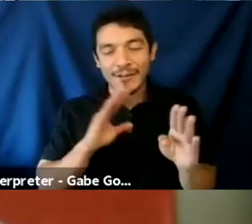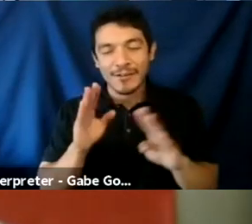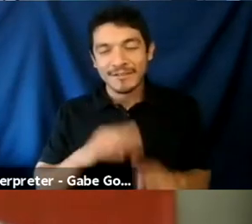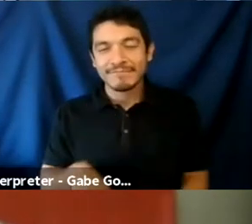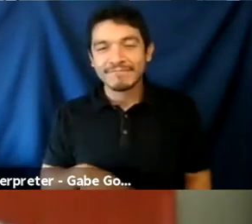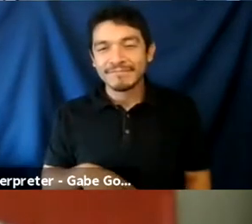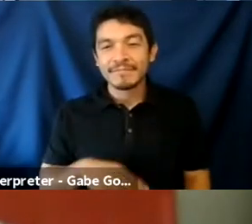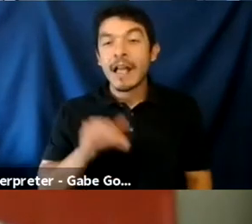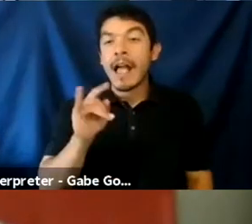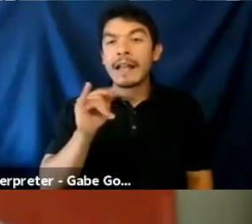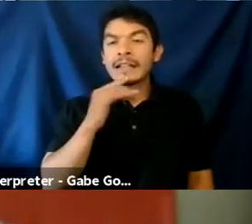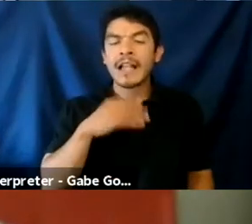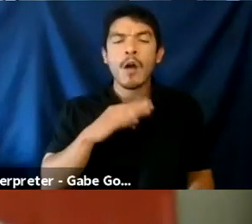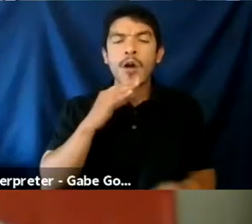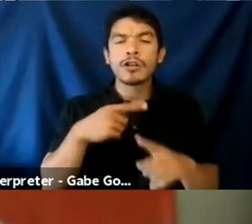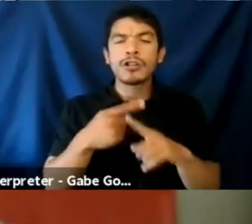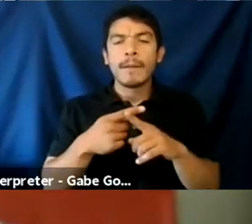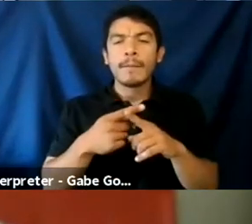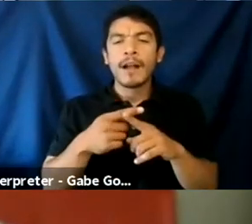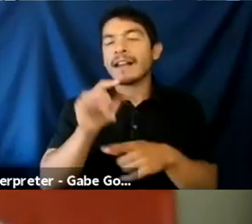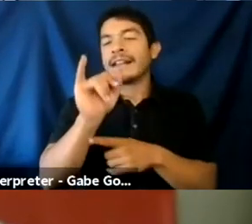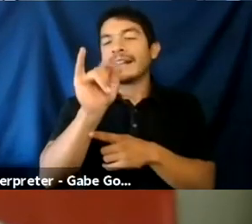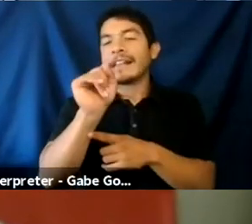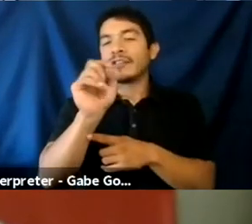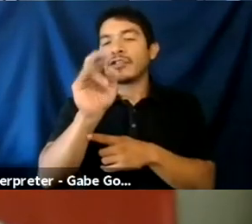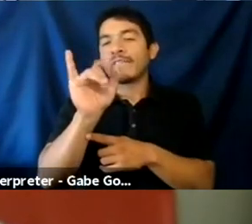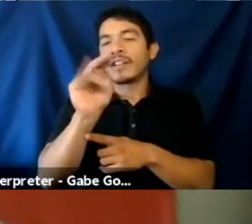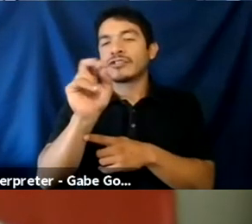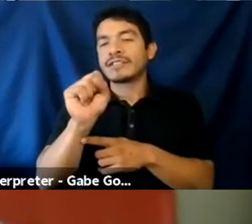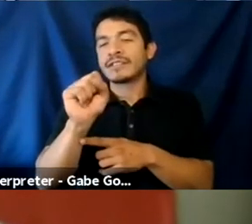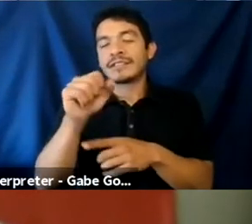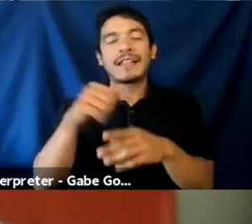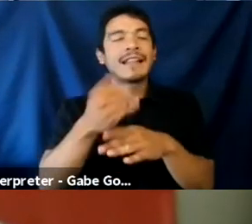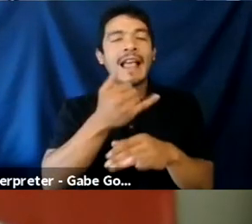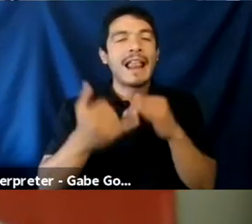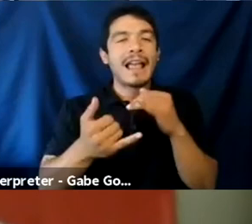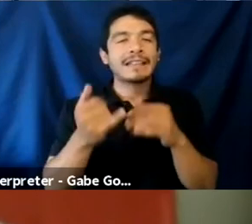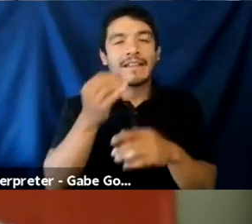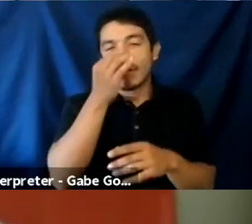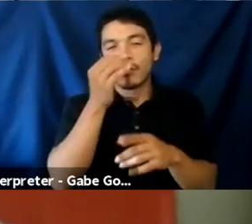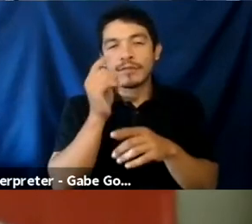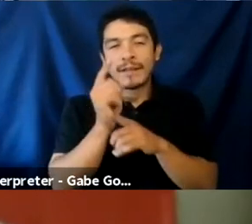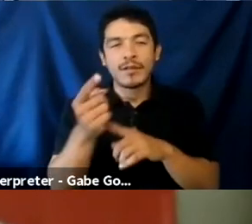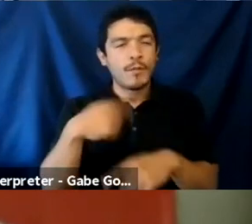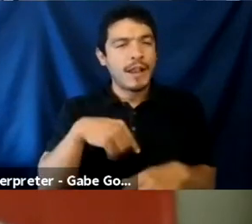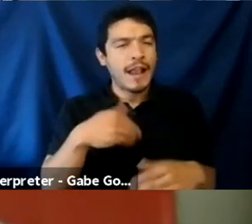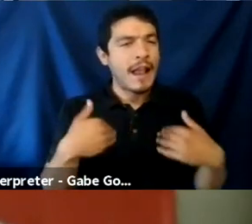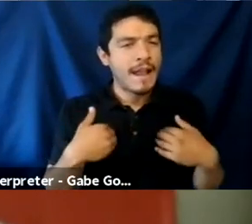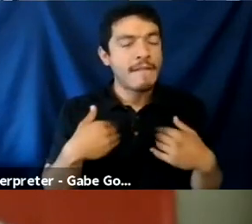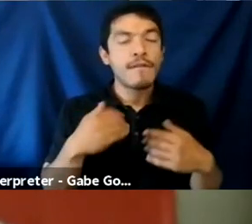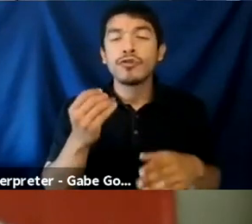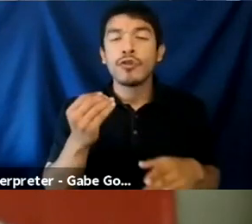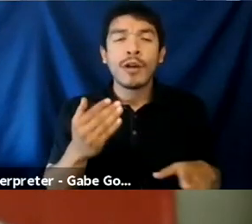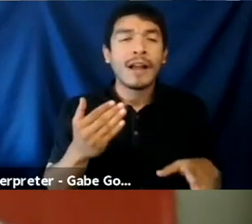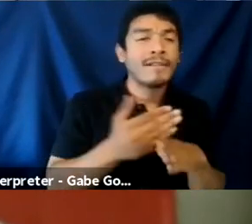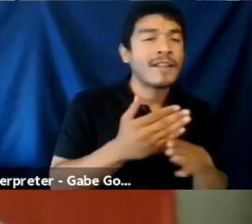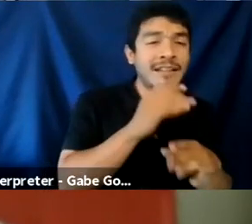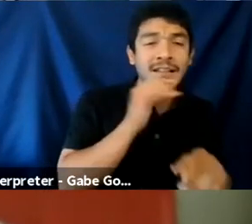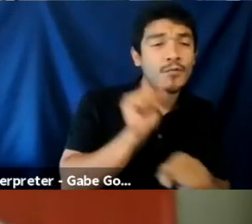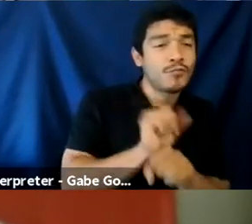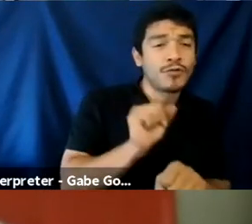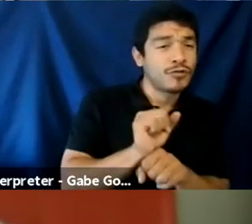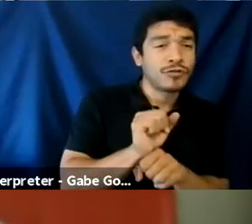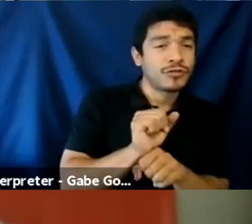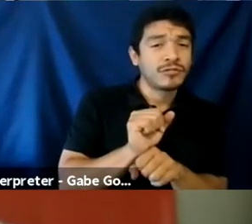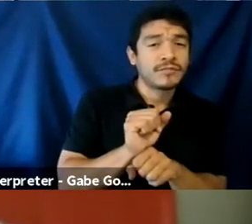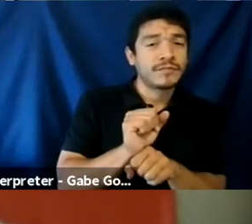okay. I want to talk about interventions in the, the last little bit that we have. So I let's start. I'm really curious what interventions aren't working. Um,